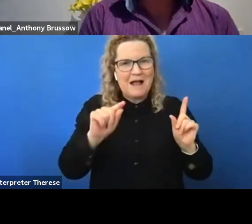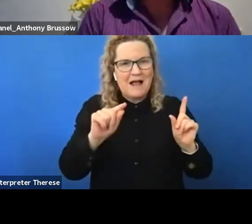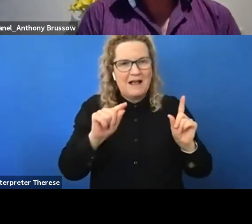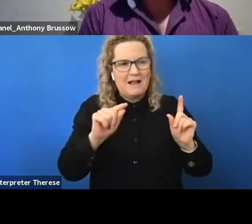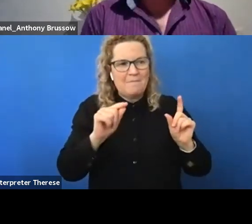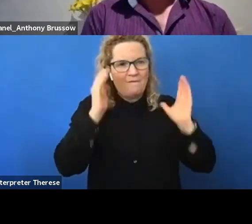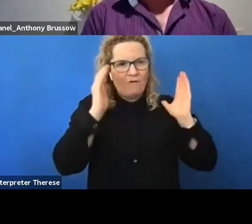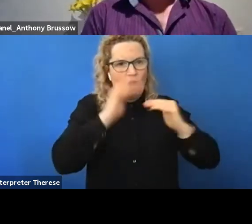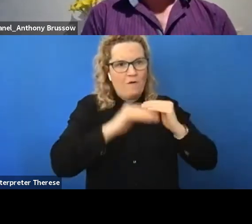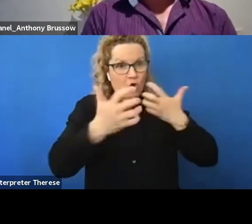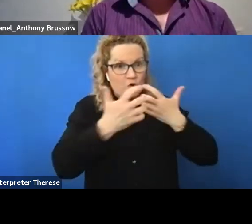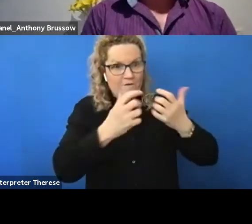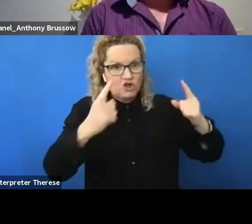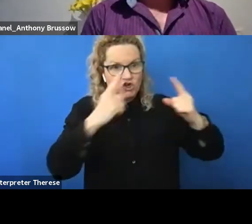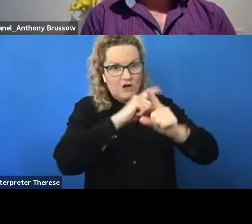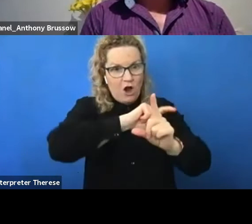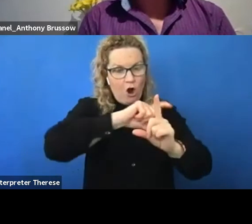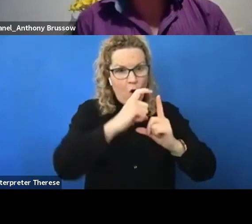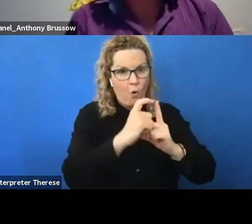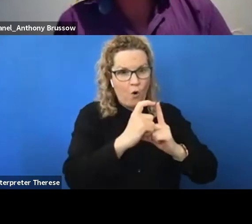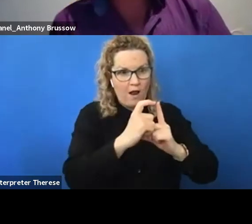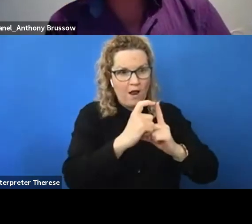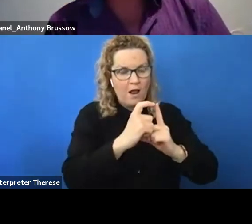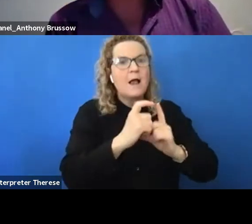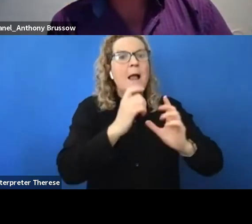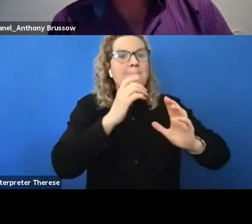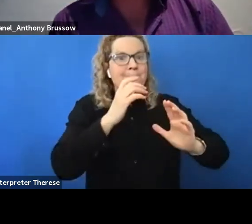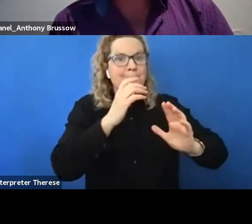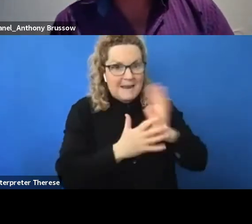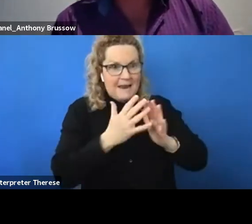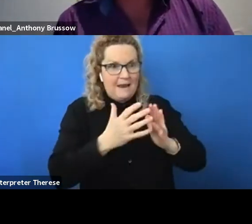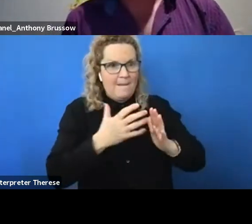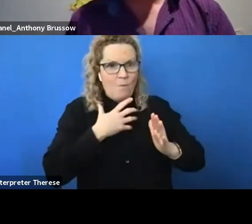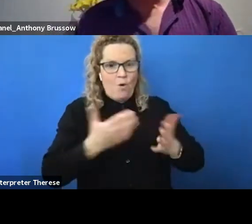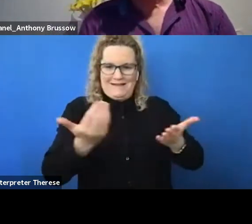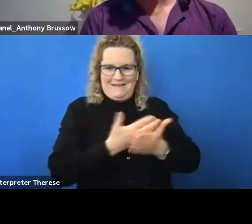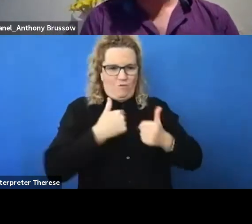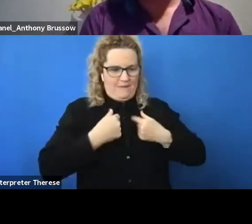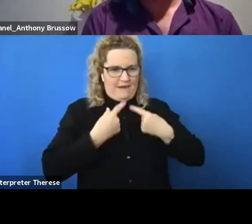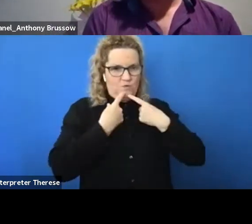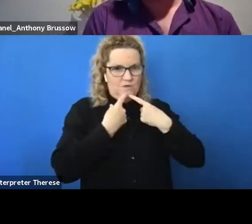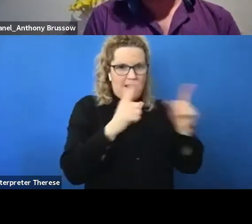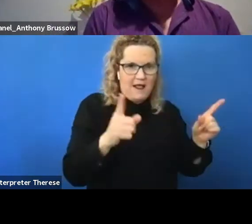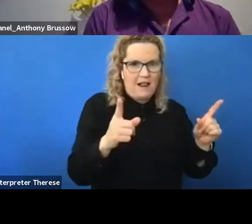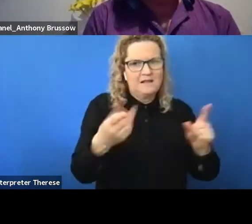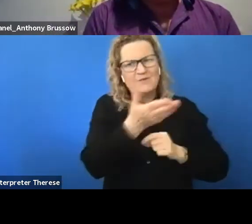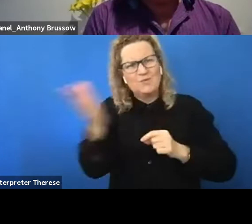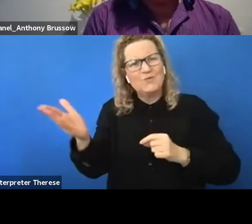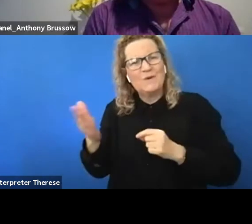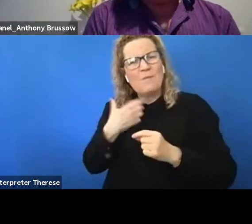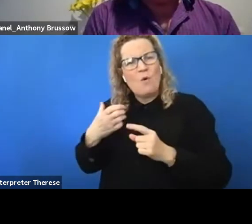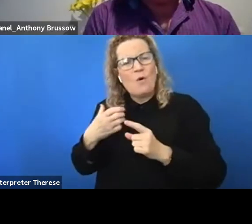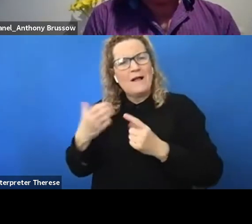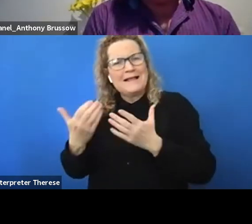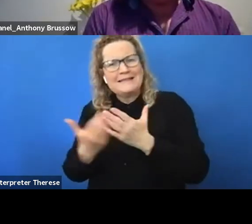so that it's actually safer to disclose. And I'm really lucky in my role because I get to deliver professional